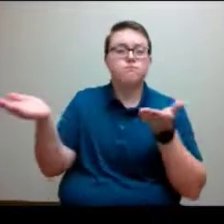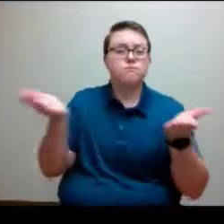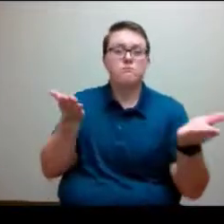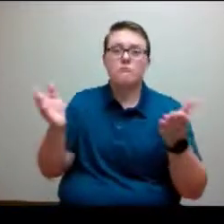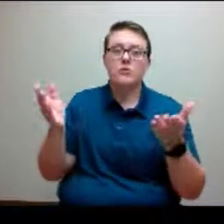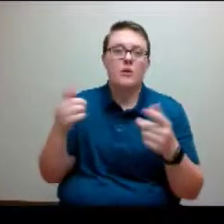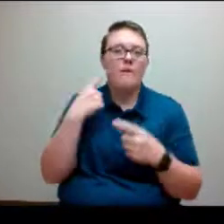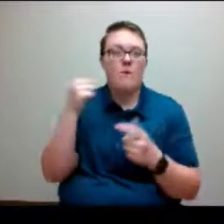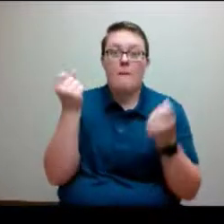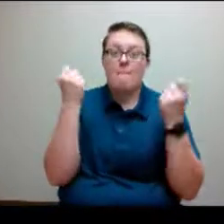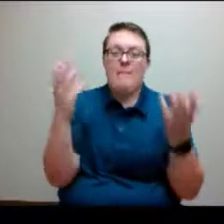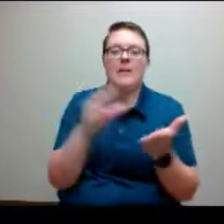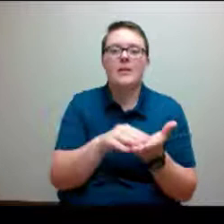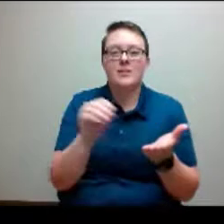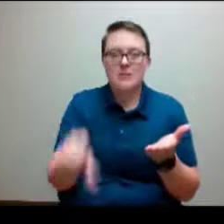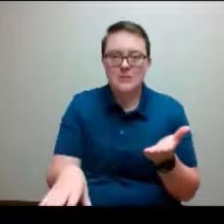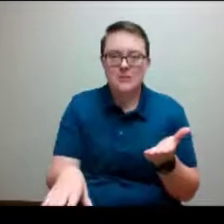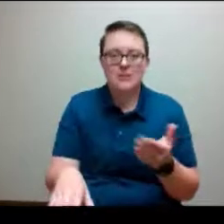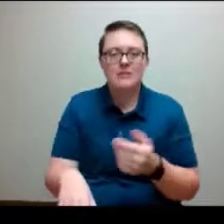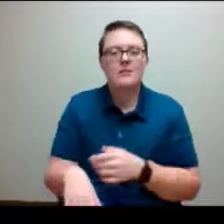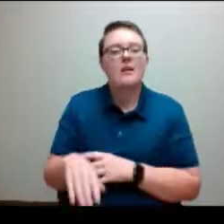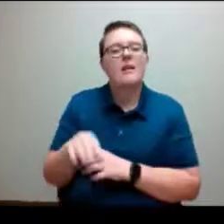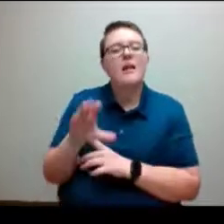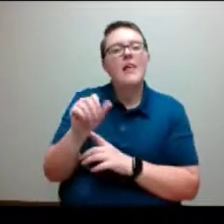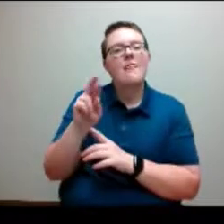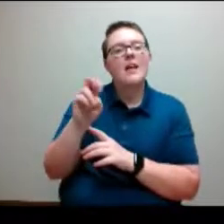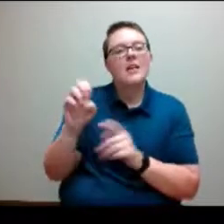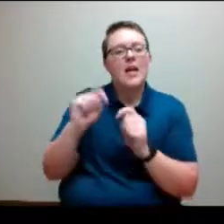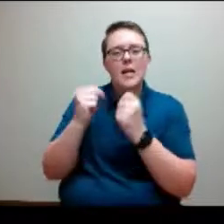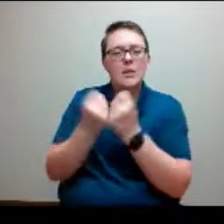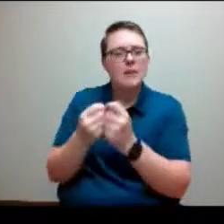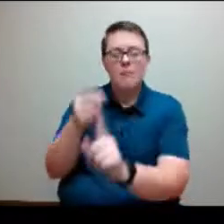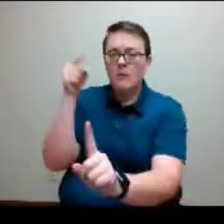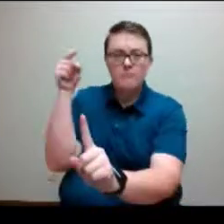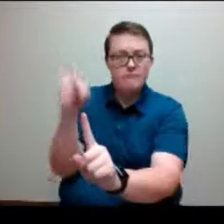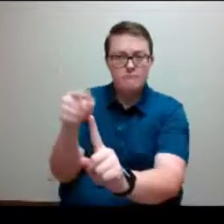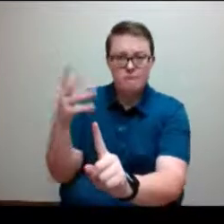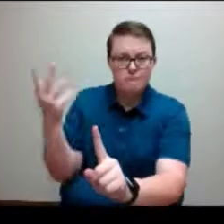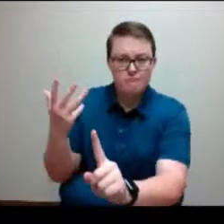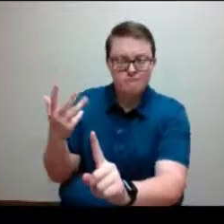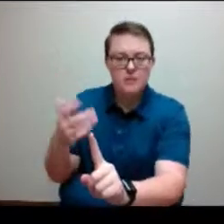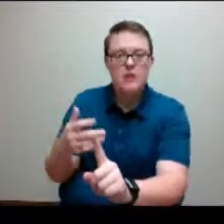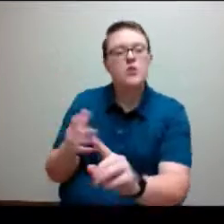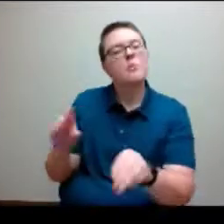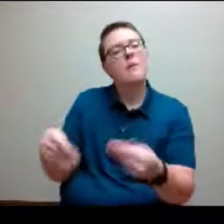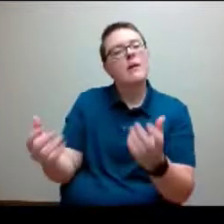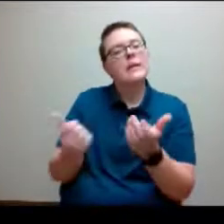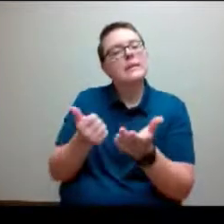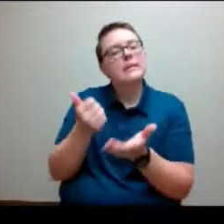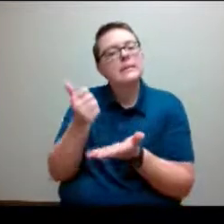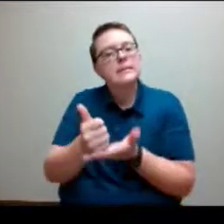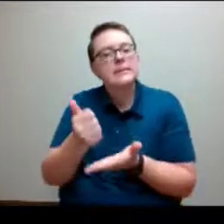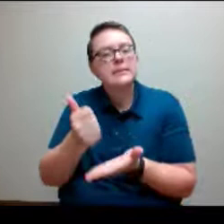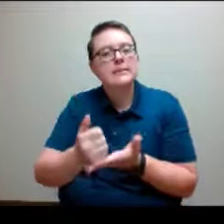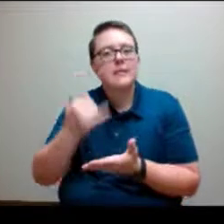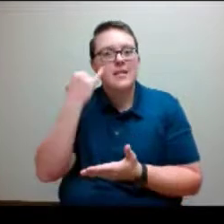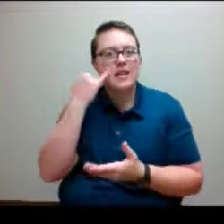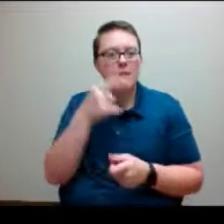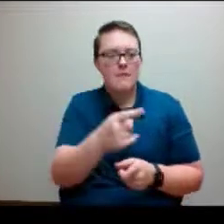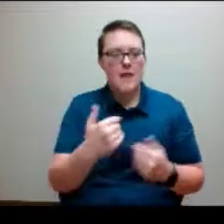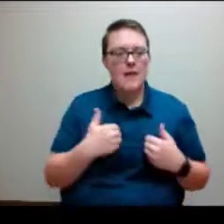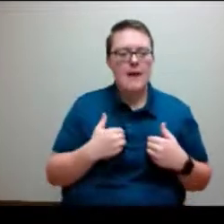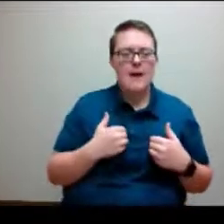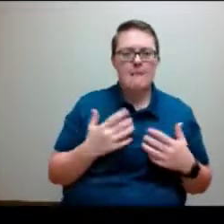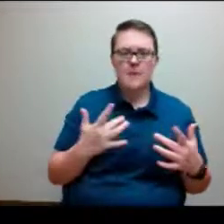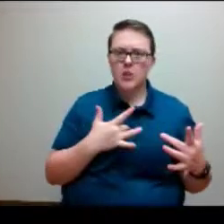The care team's whole onus and purpose is to provide assistance to students when they're exhibiting concerning behinds or